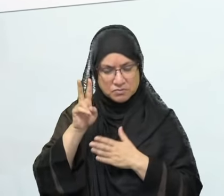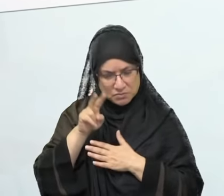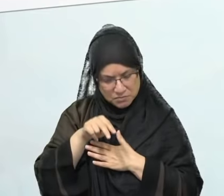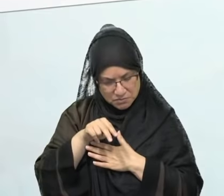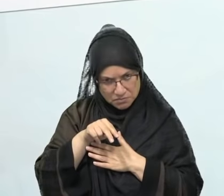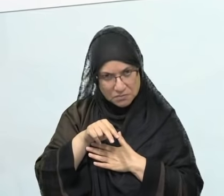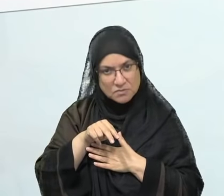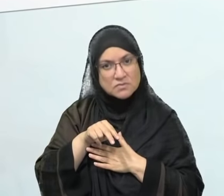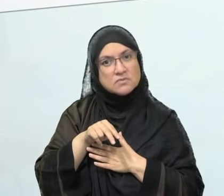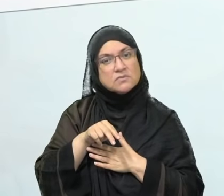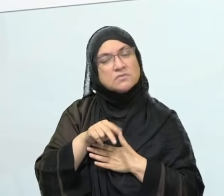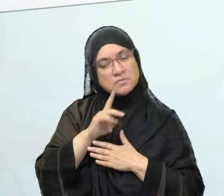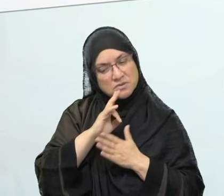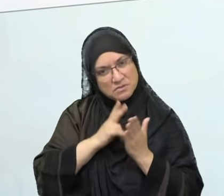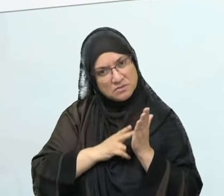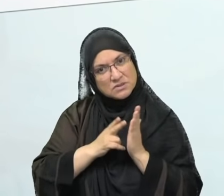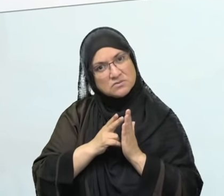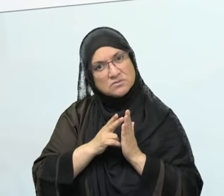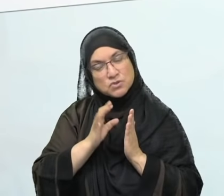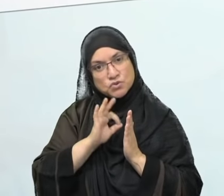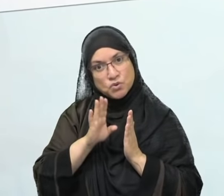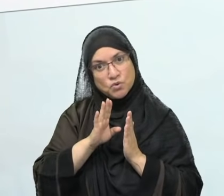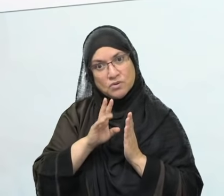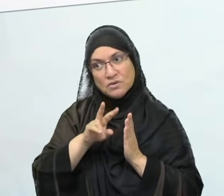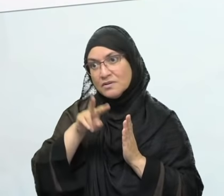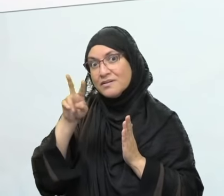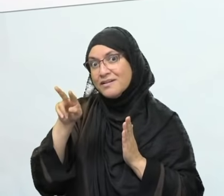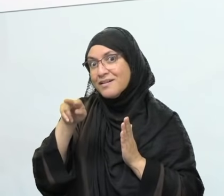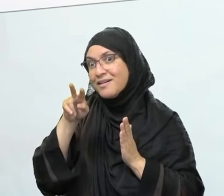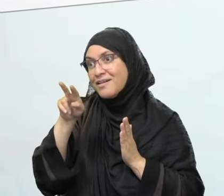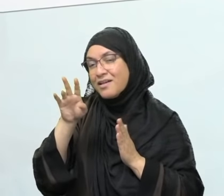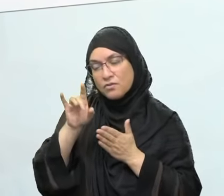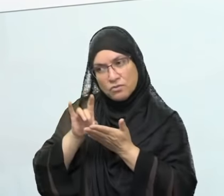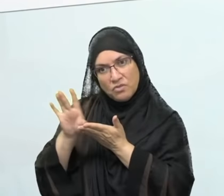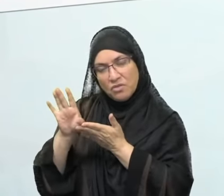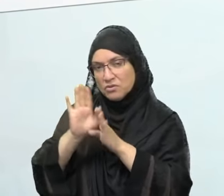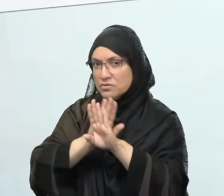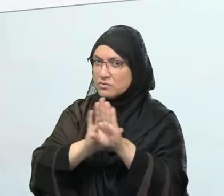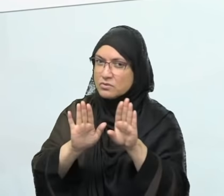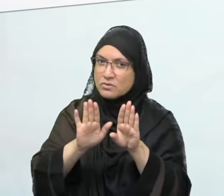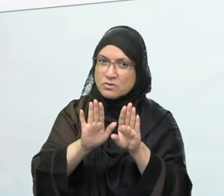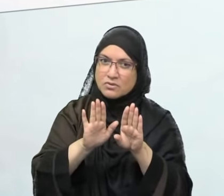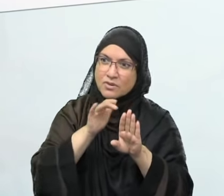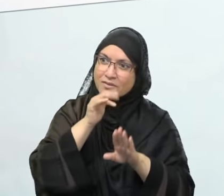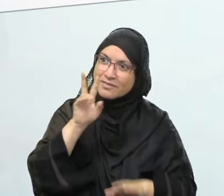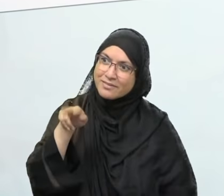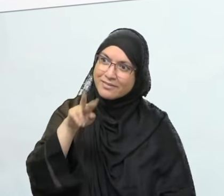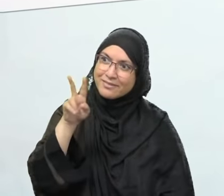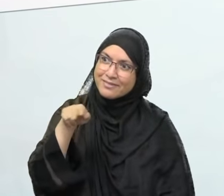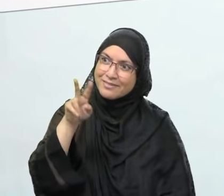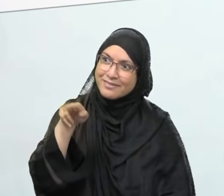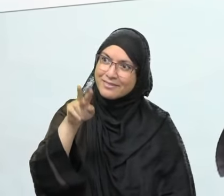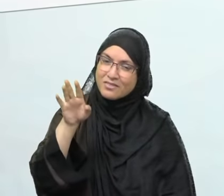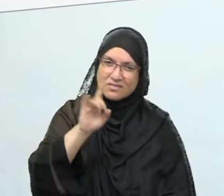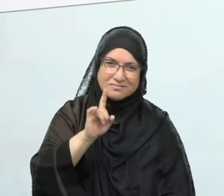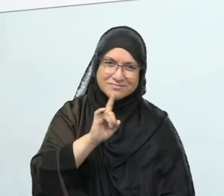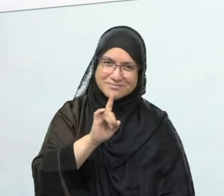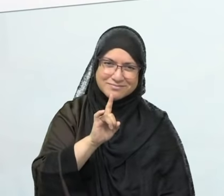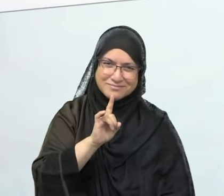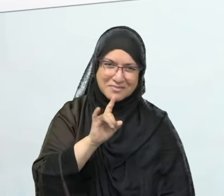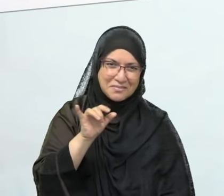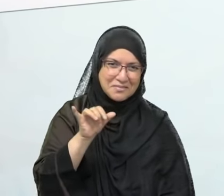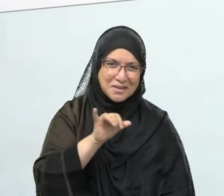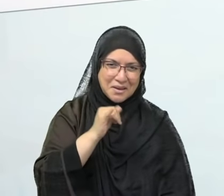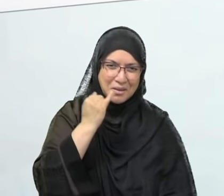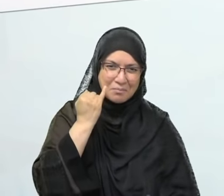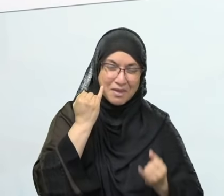But once you saw an opening, you stare. Think about that, what that means for us in technology. You show someone respect